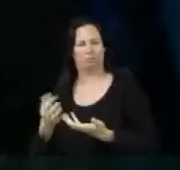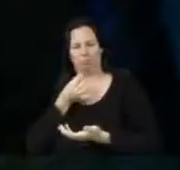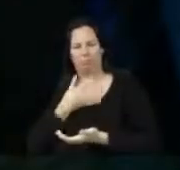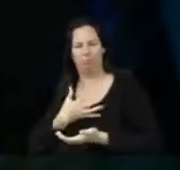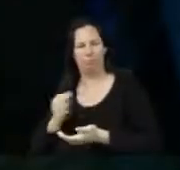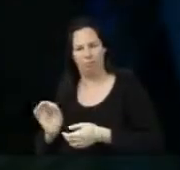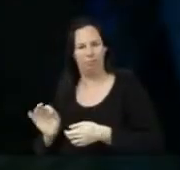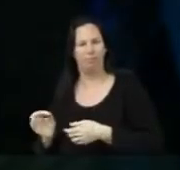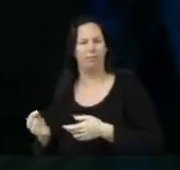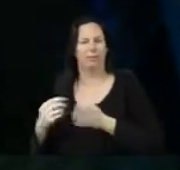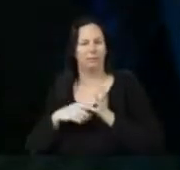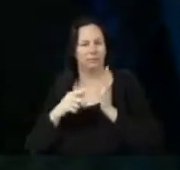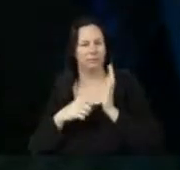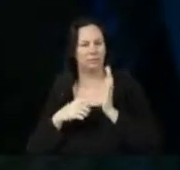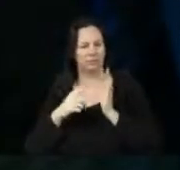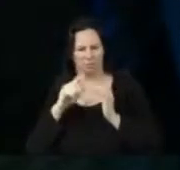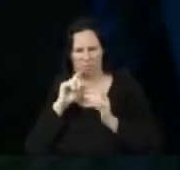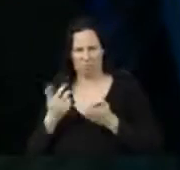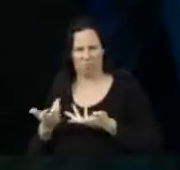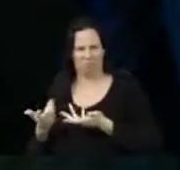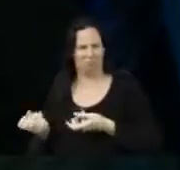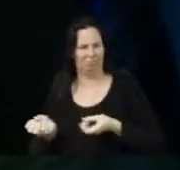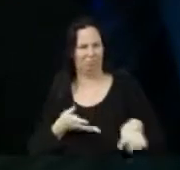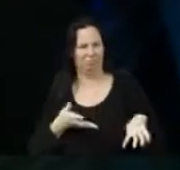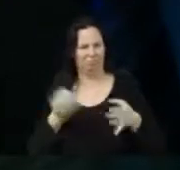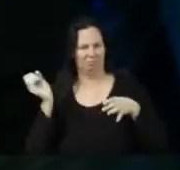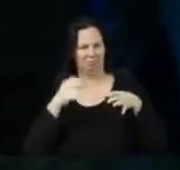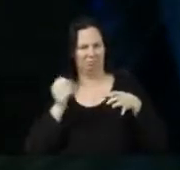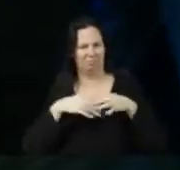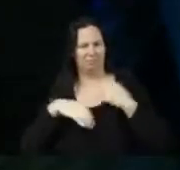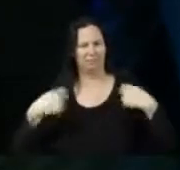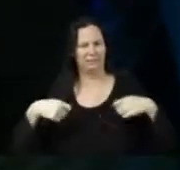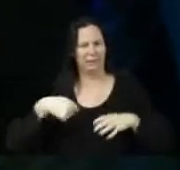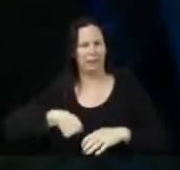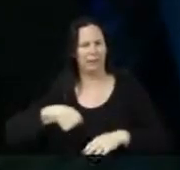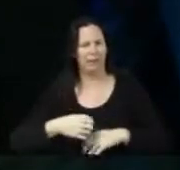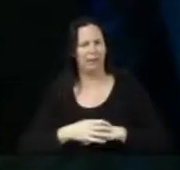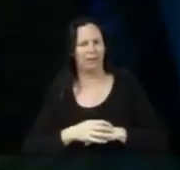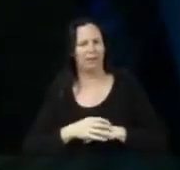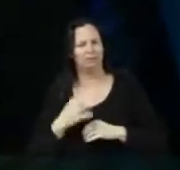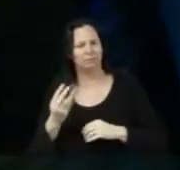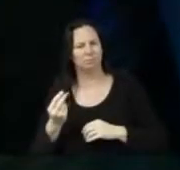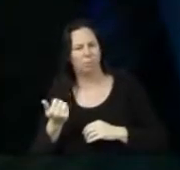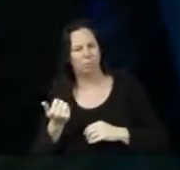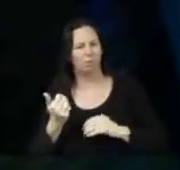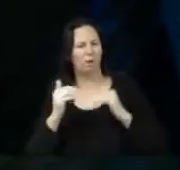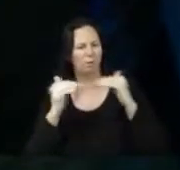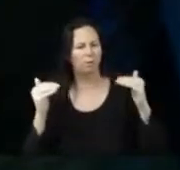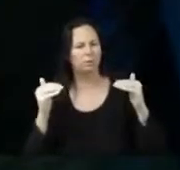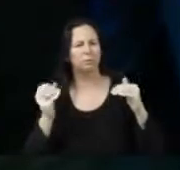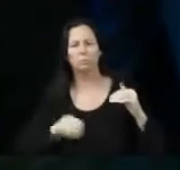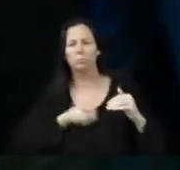If I wasn't a Tootie, I'd be like putting bolts in plastic